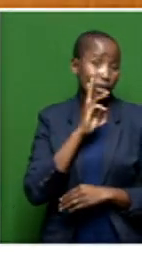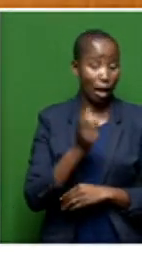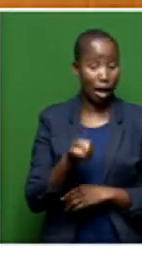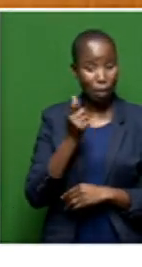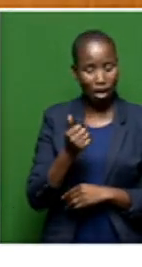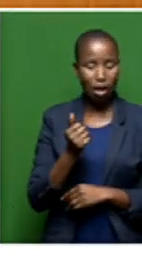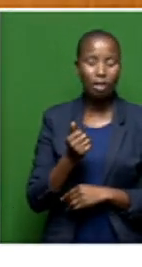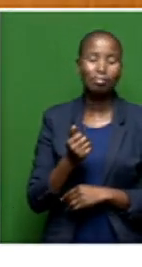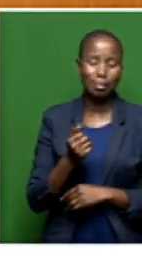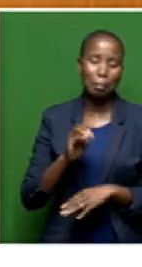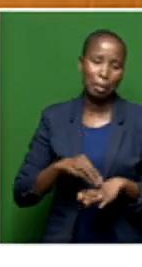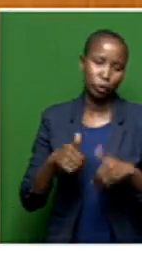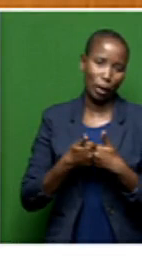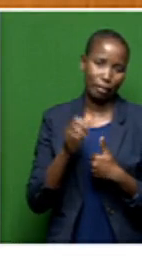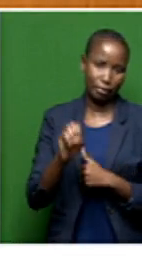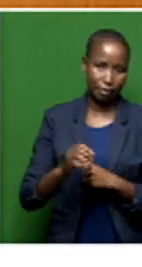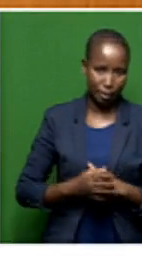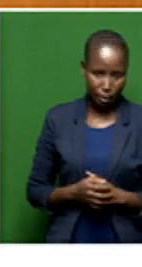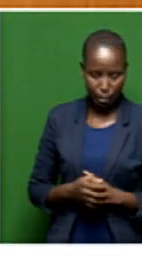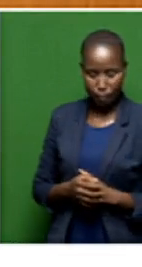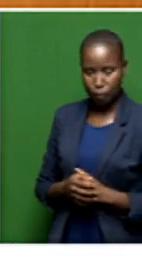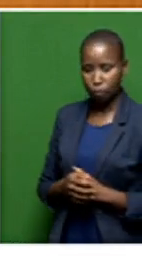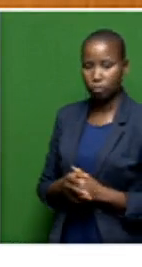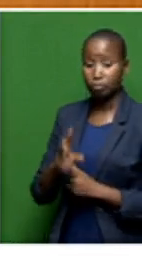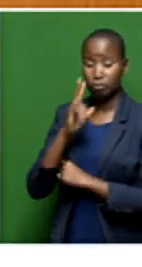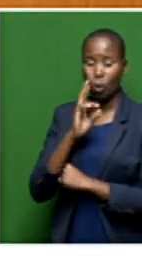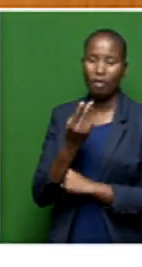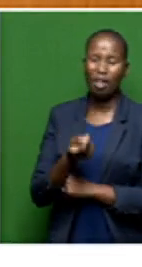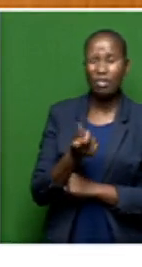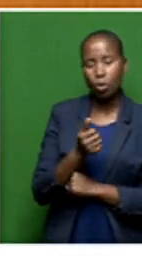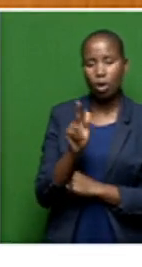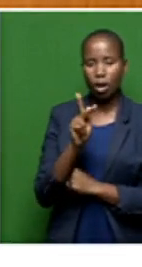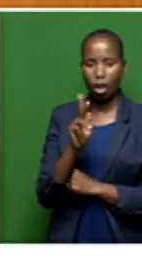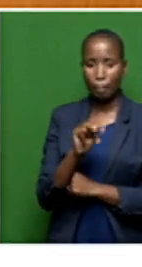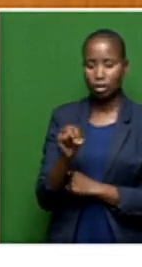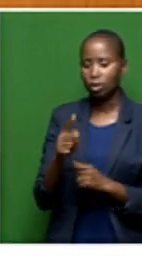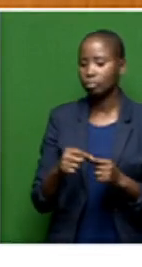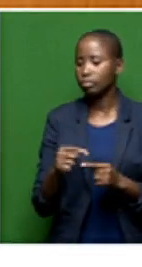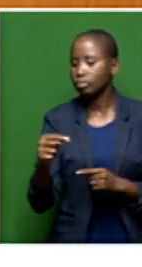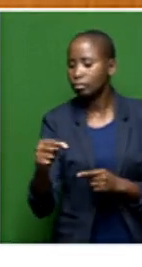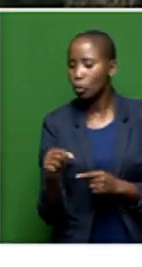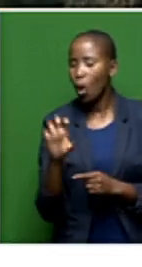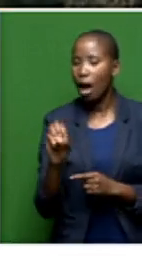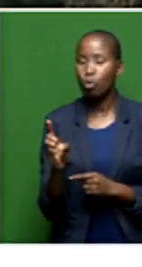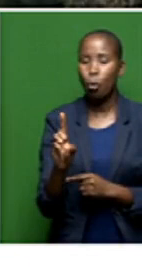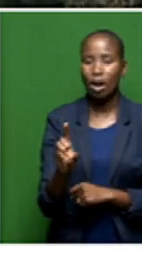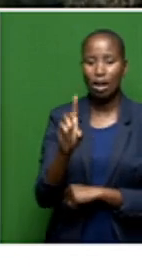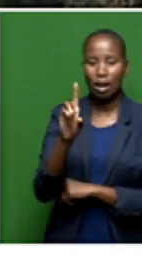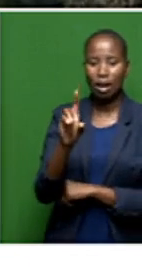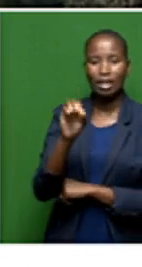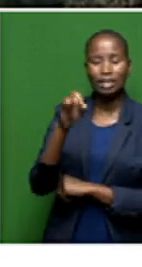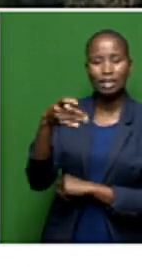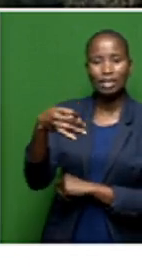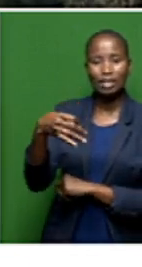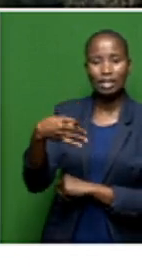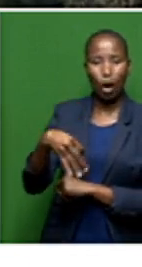As you are well aware, just a few kilometers from where we are, there's the Daun Dam, which is going to